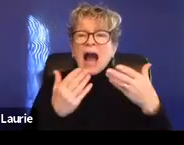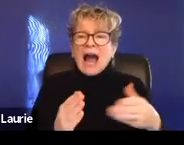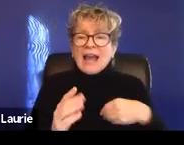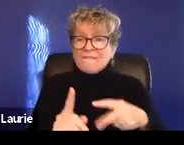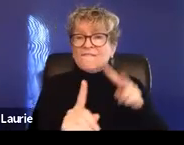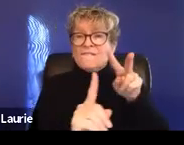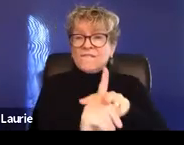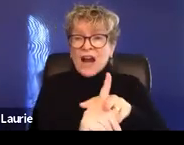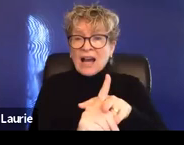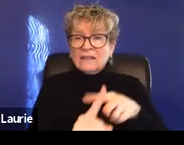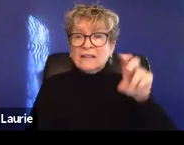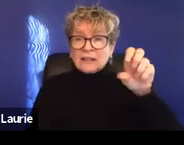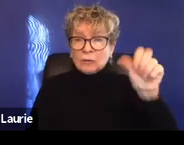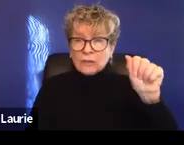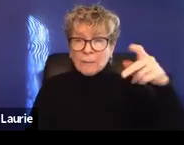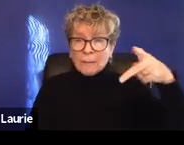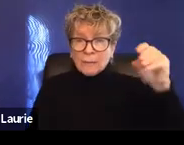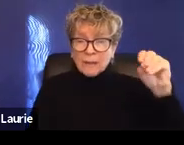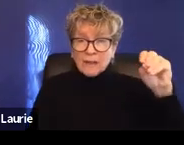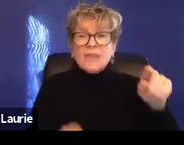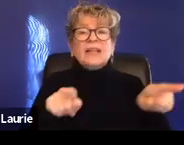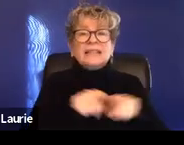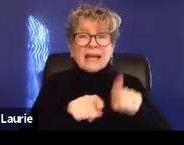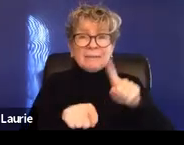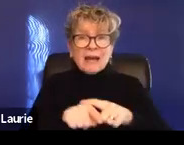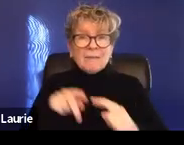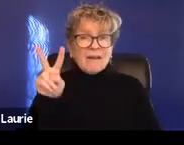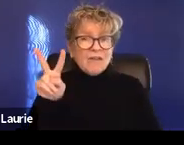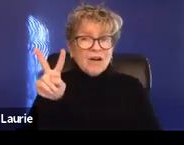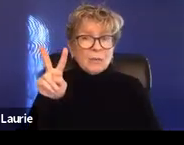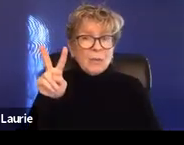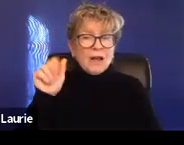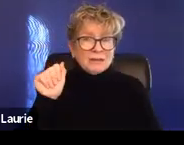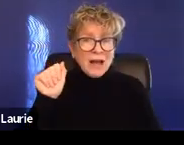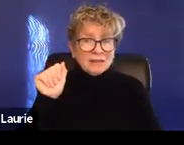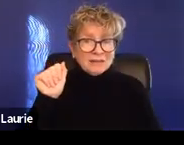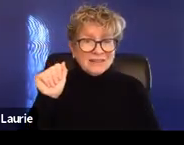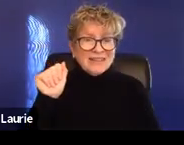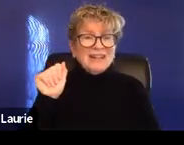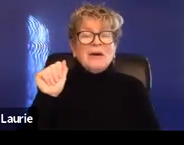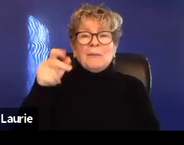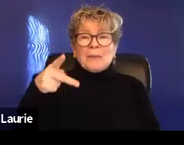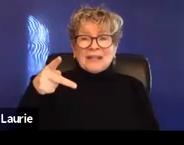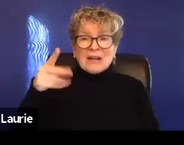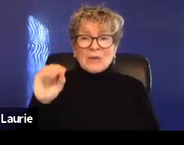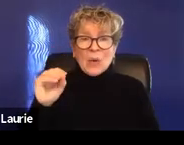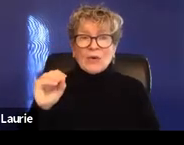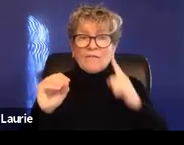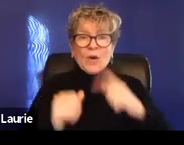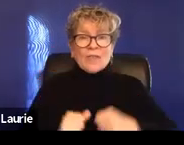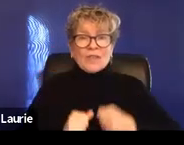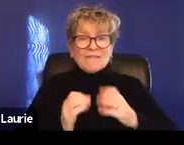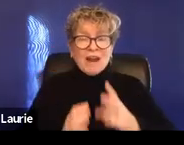sexual assault protection order and a vulnerable adult protection order on behalf of a survivor, just because first of all,